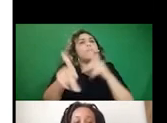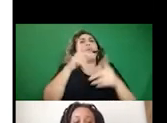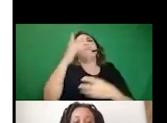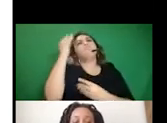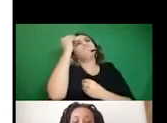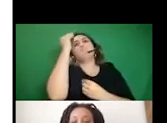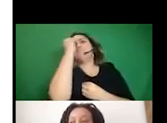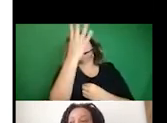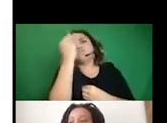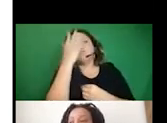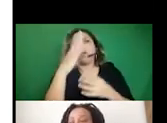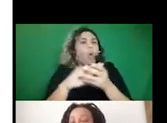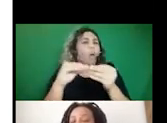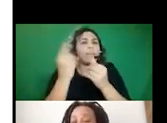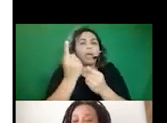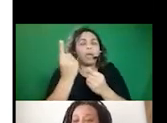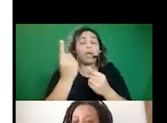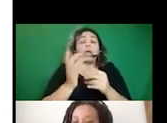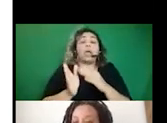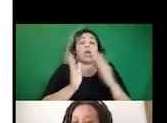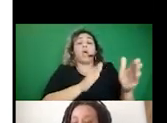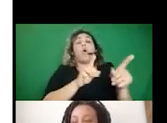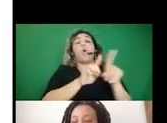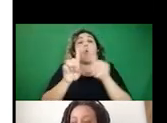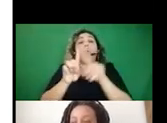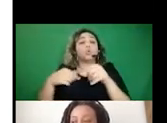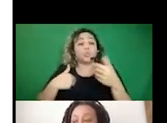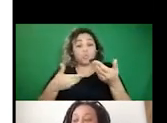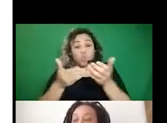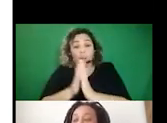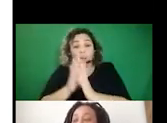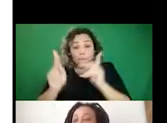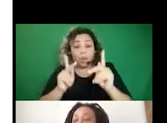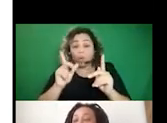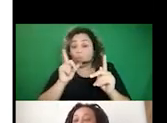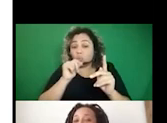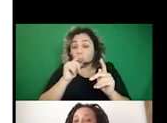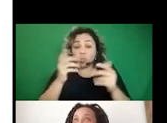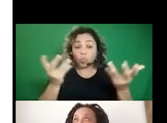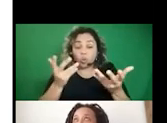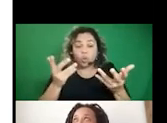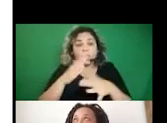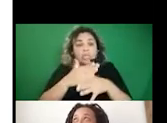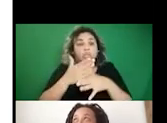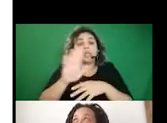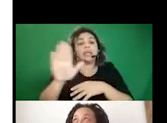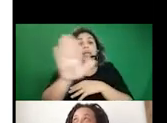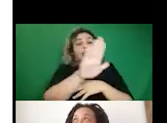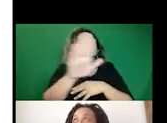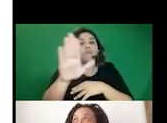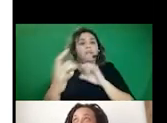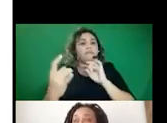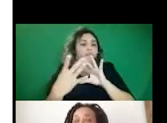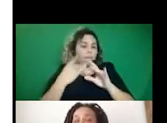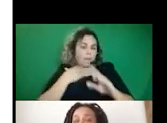Um, and then I am also going to ask people to share their feedback